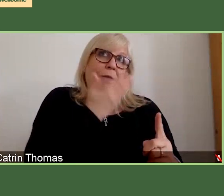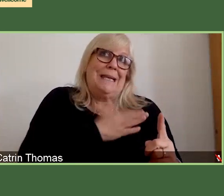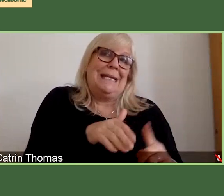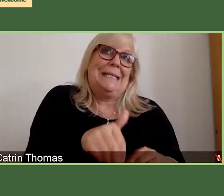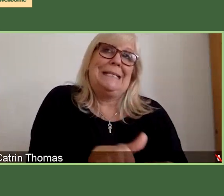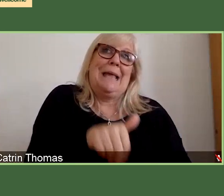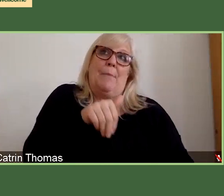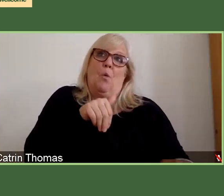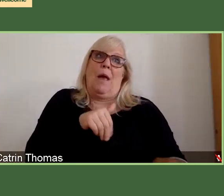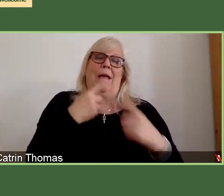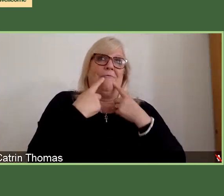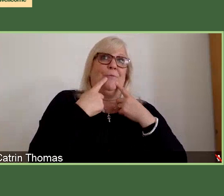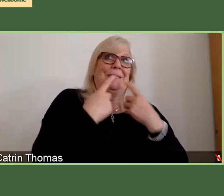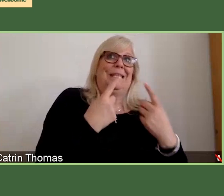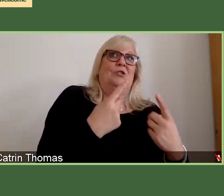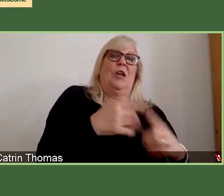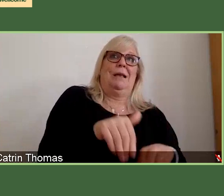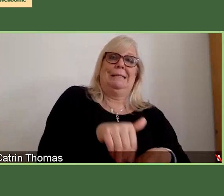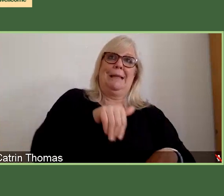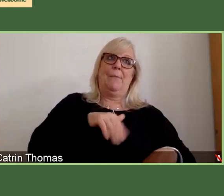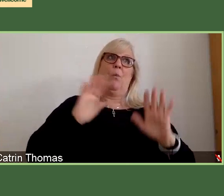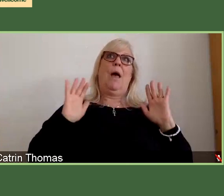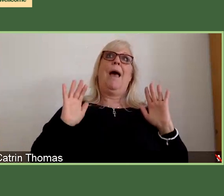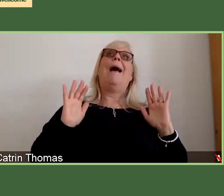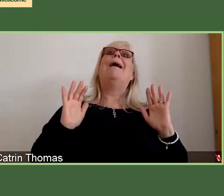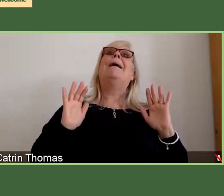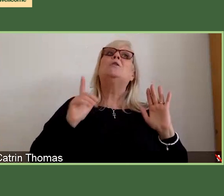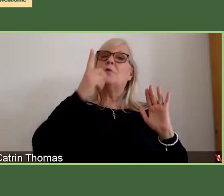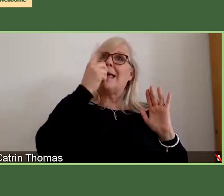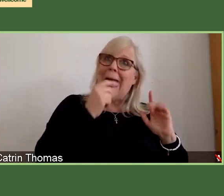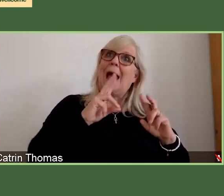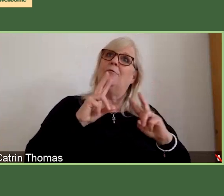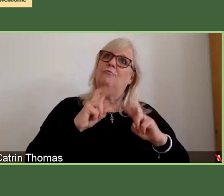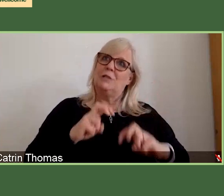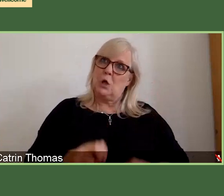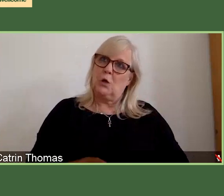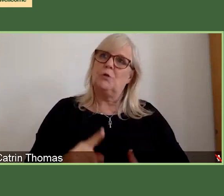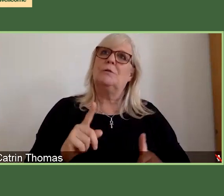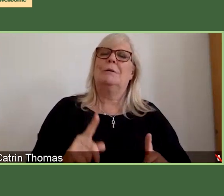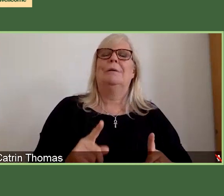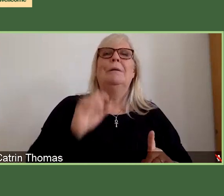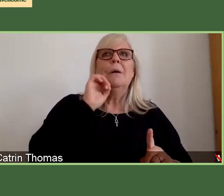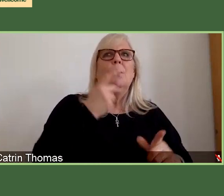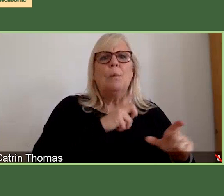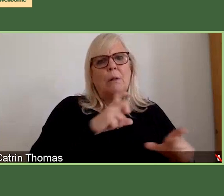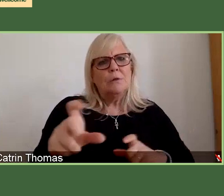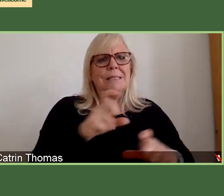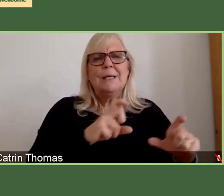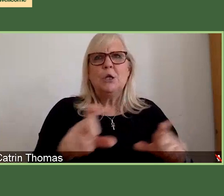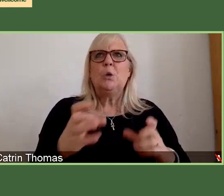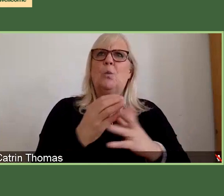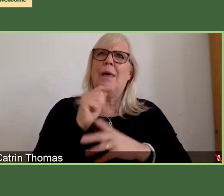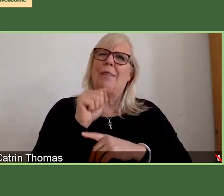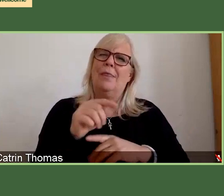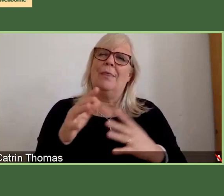of time to enable them to do that research. So we will be continuing with that. But we will also want